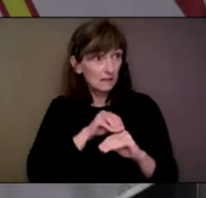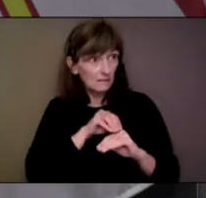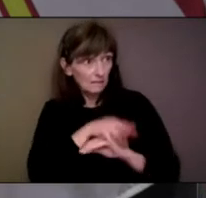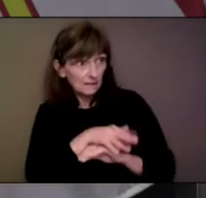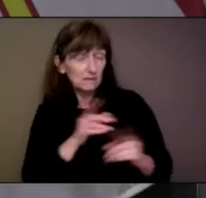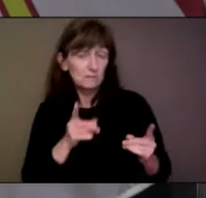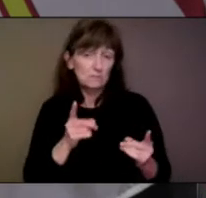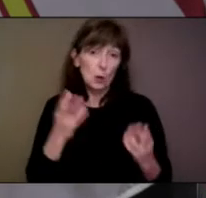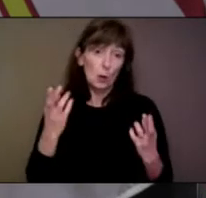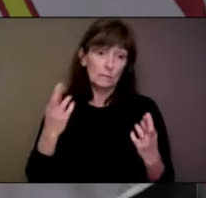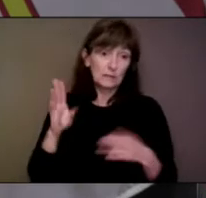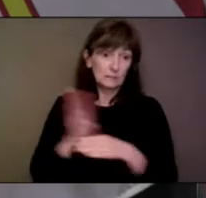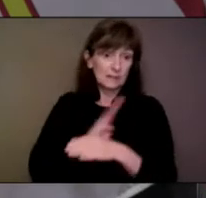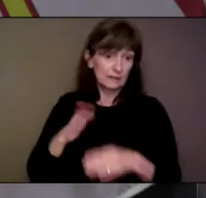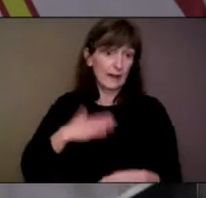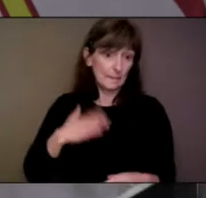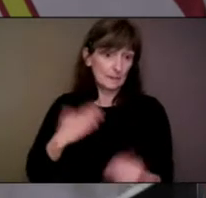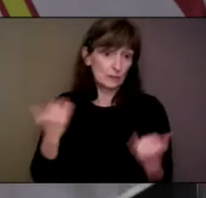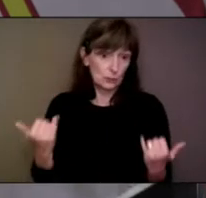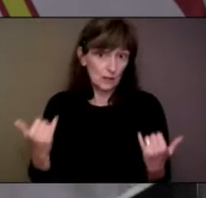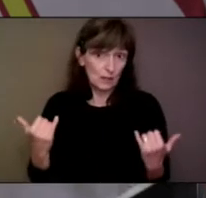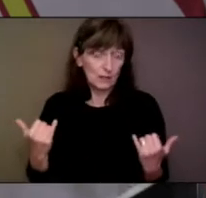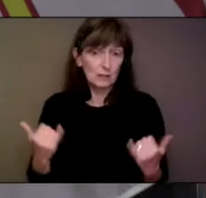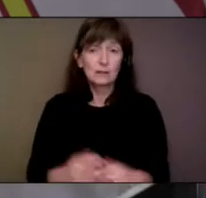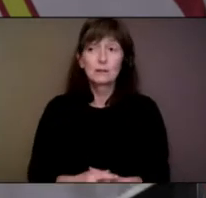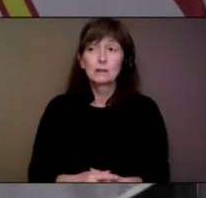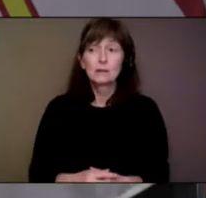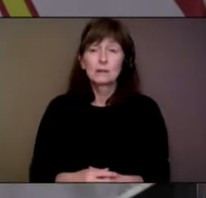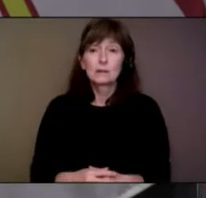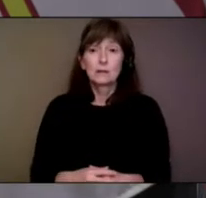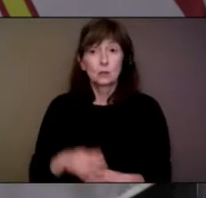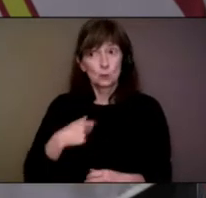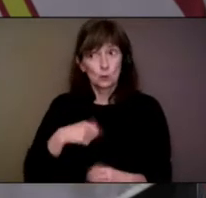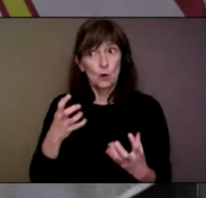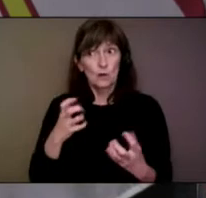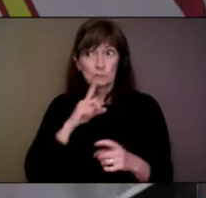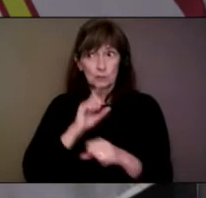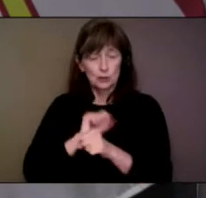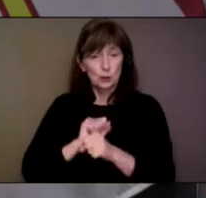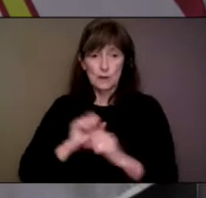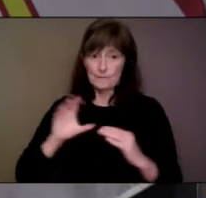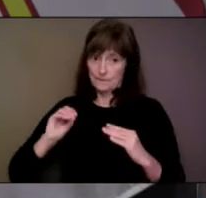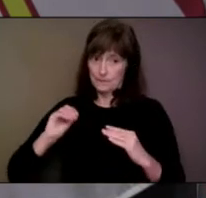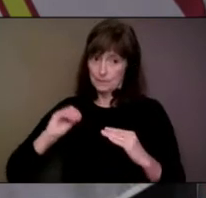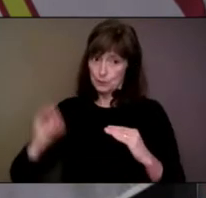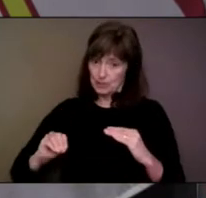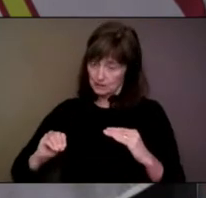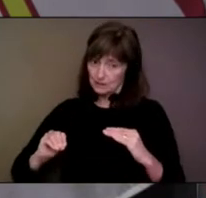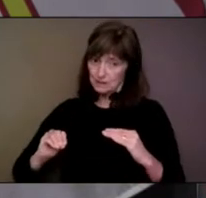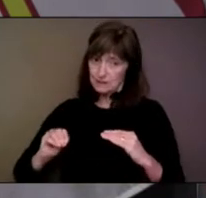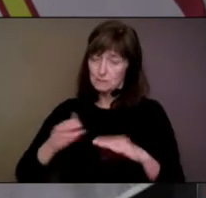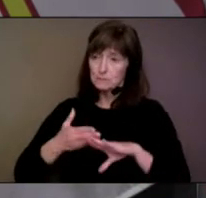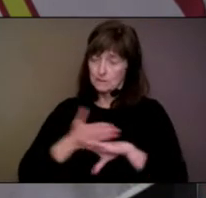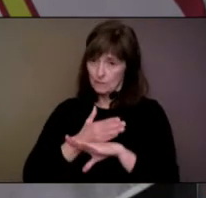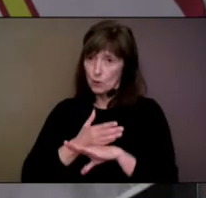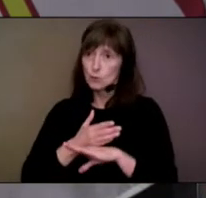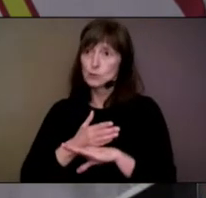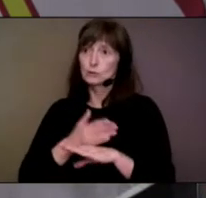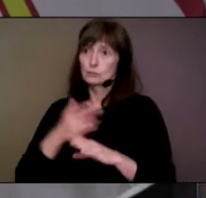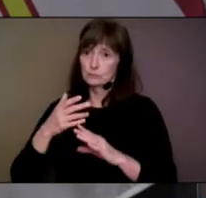I think, you know, we wanted to make sure that we hit that 50% mark before we made any moves and any changes,